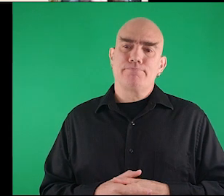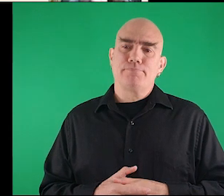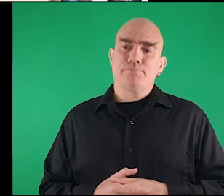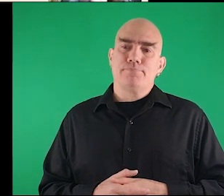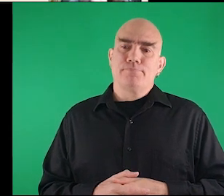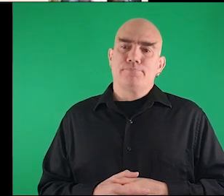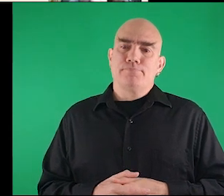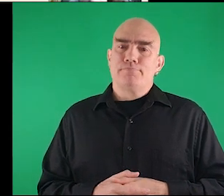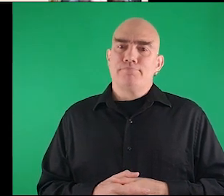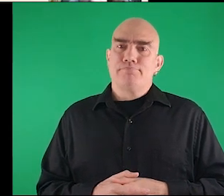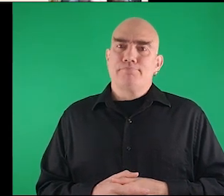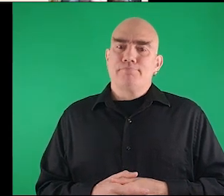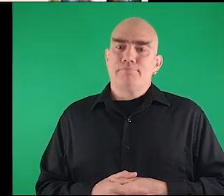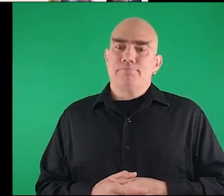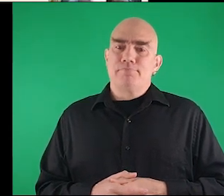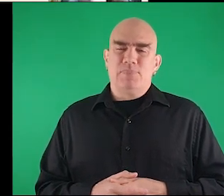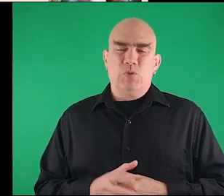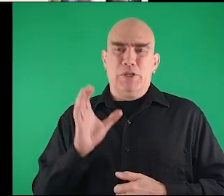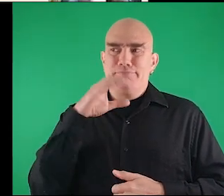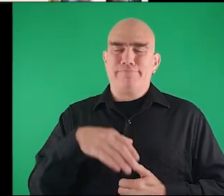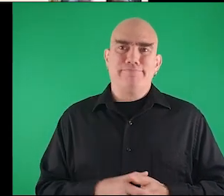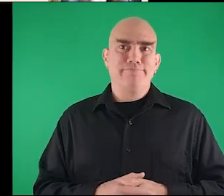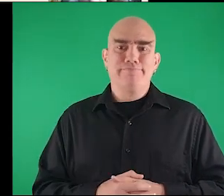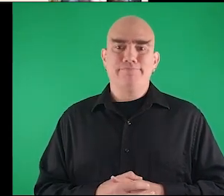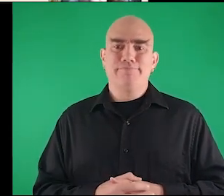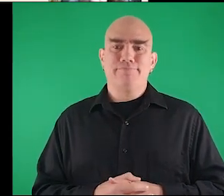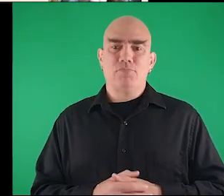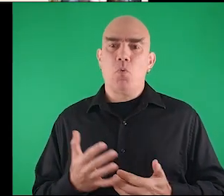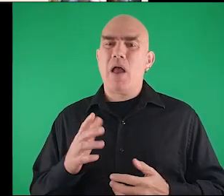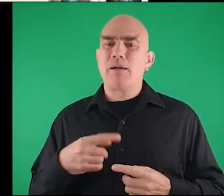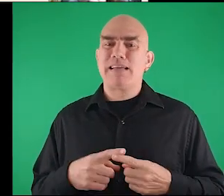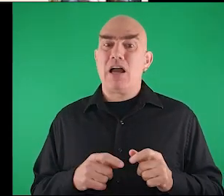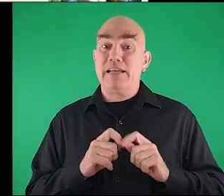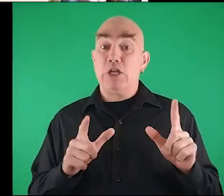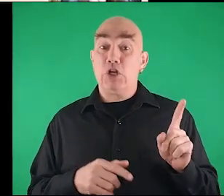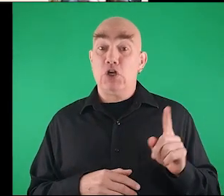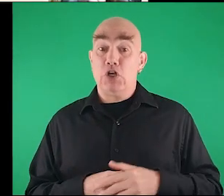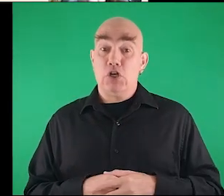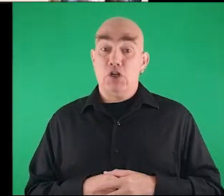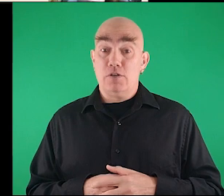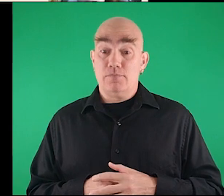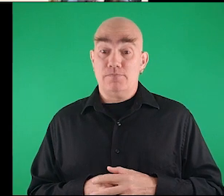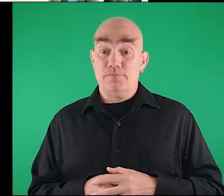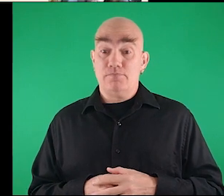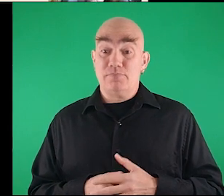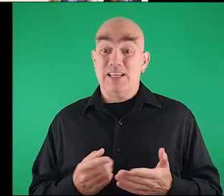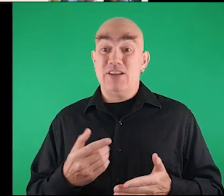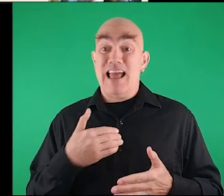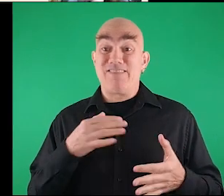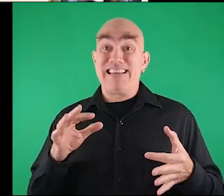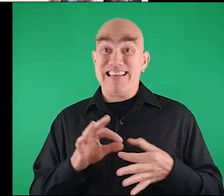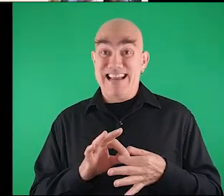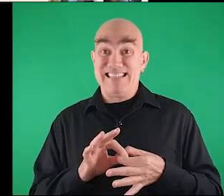yeah it's weird what about here um here you have a